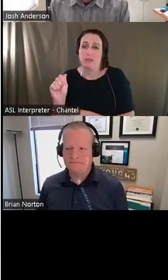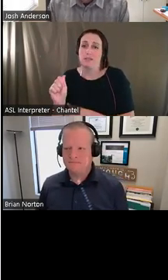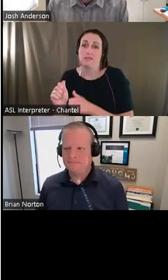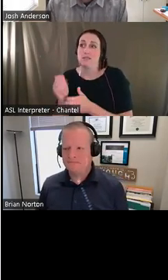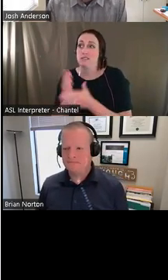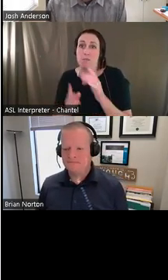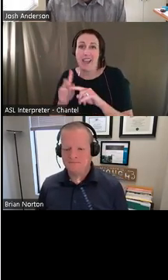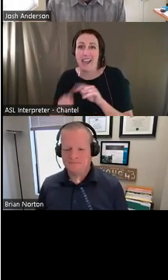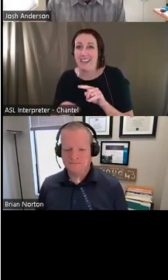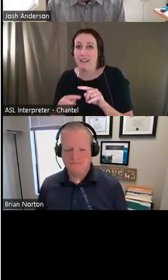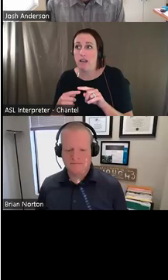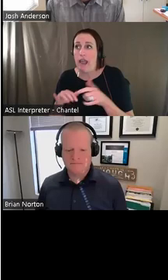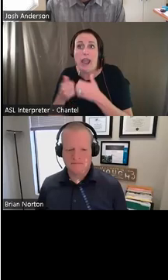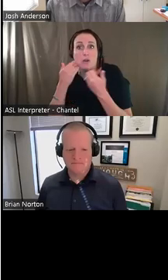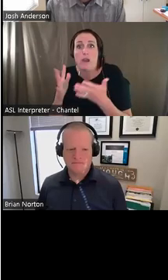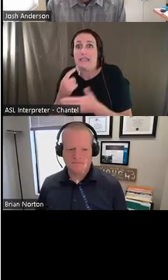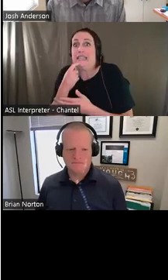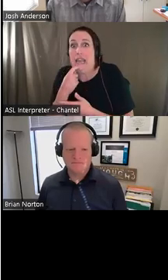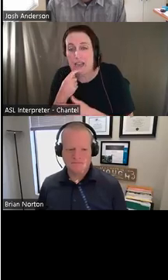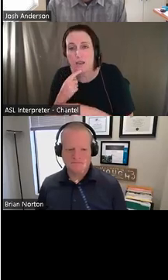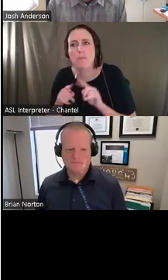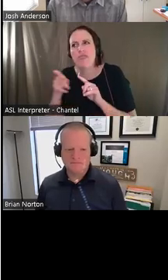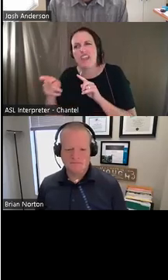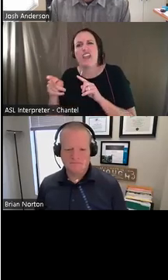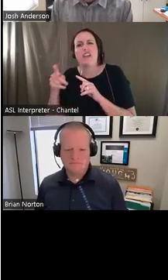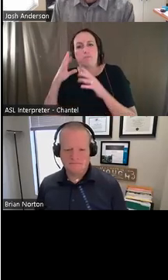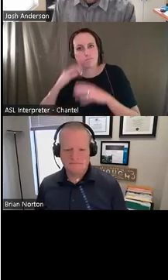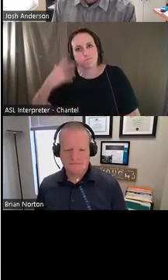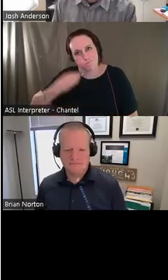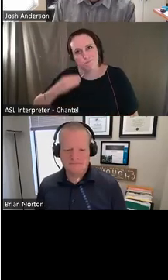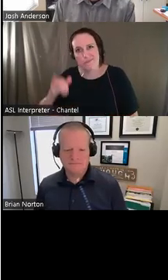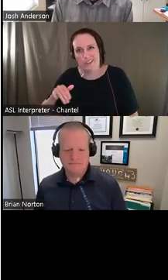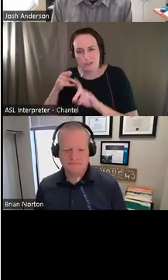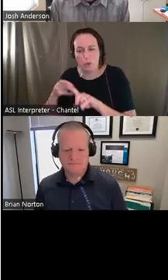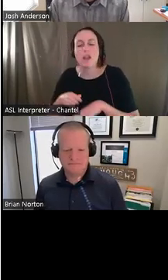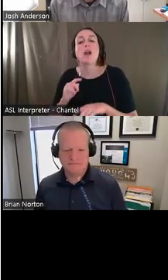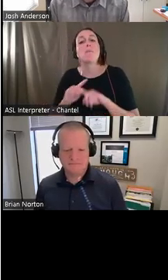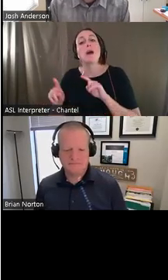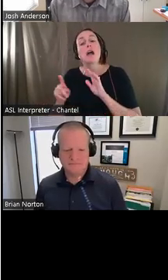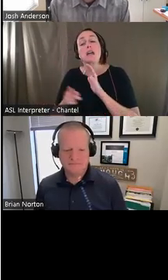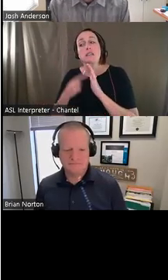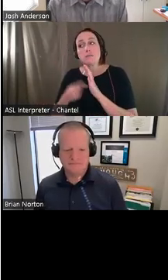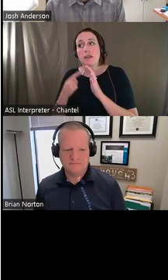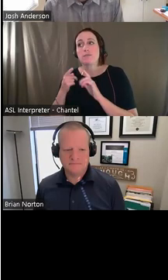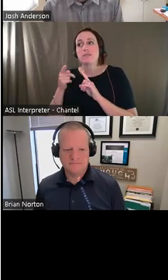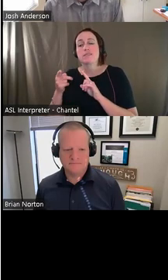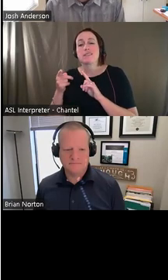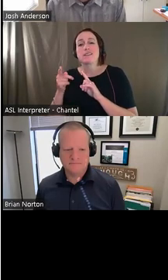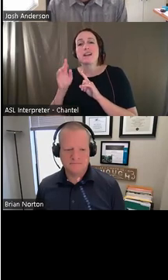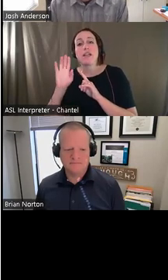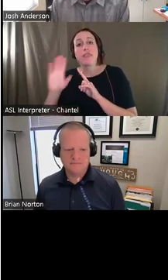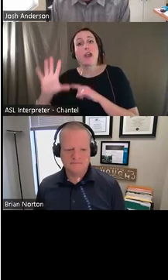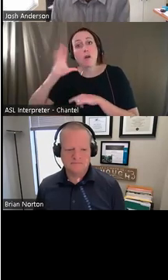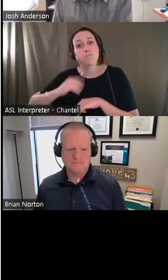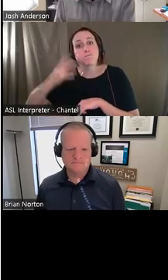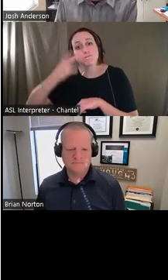walk into an evaluation, they kind of, for lack of better terminology, throw all of that out the window because none